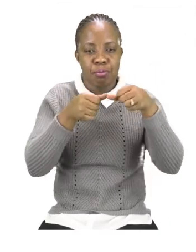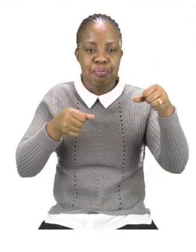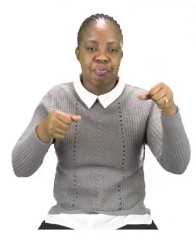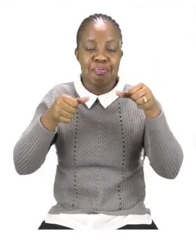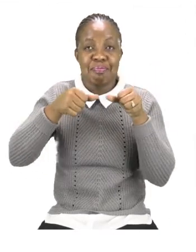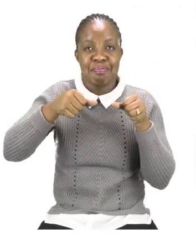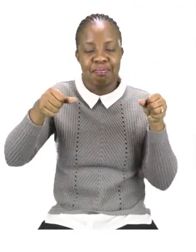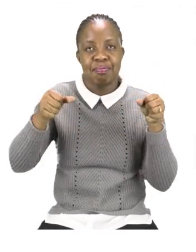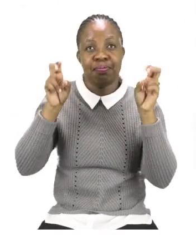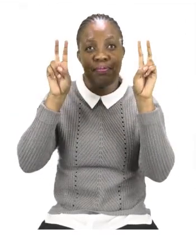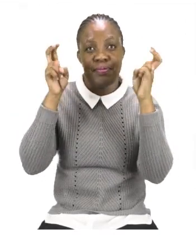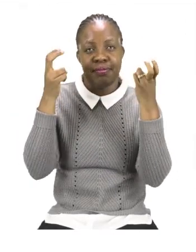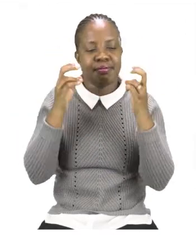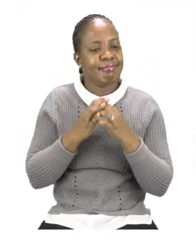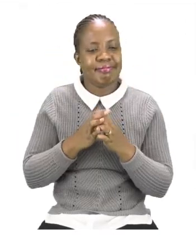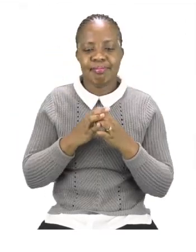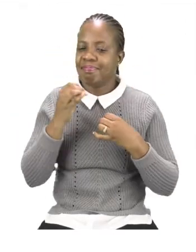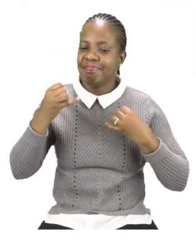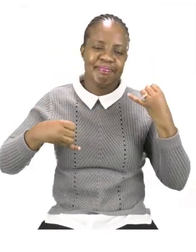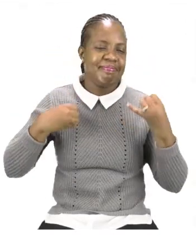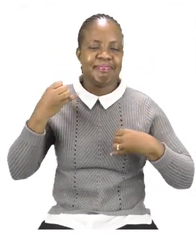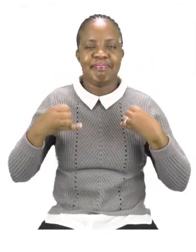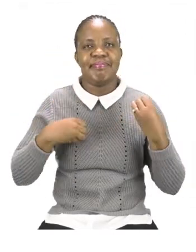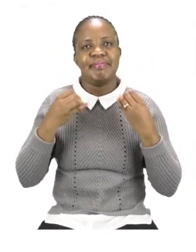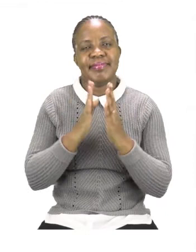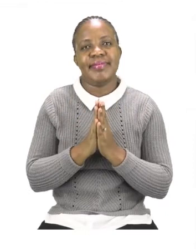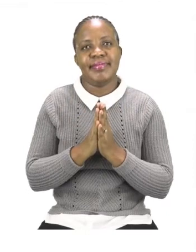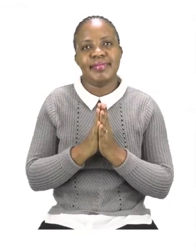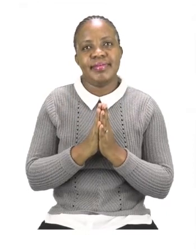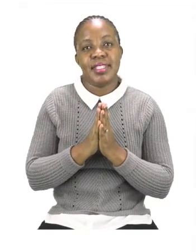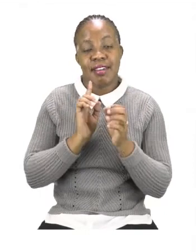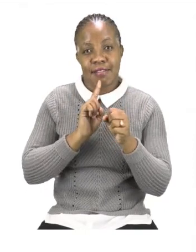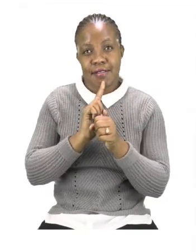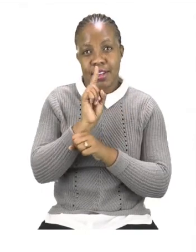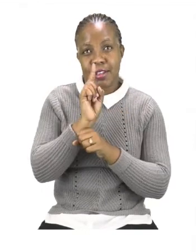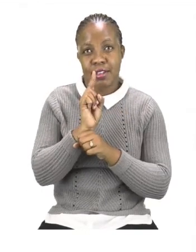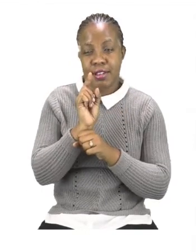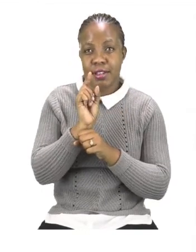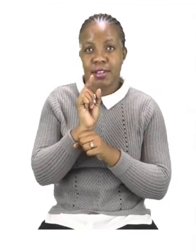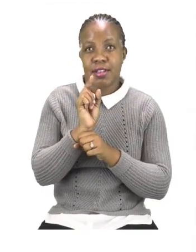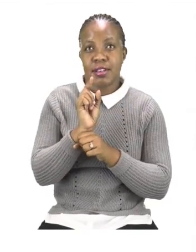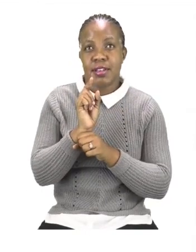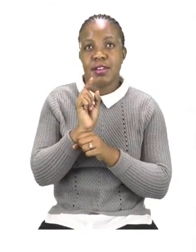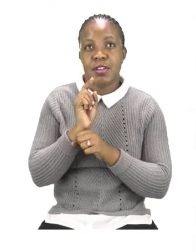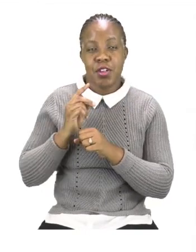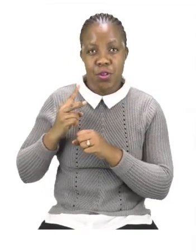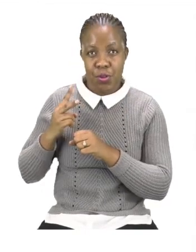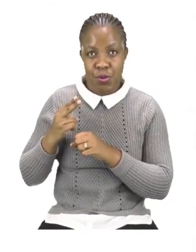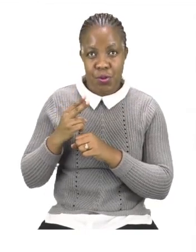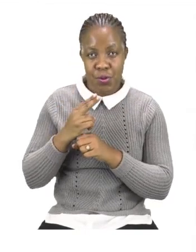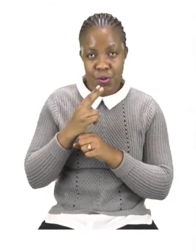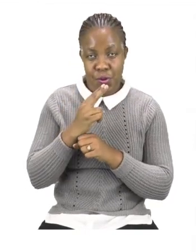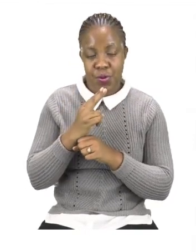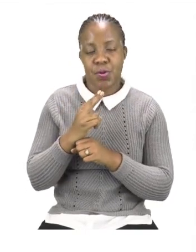be so much fun. You are going to be asked to cut out and you are going to